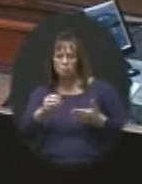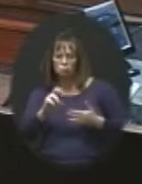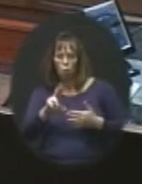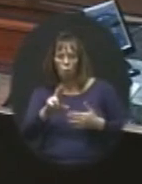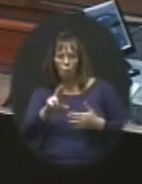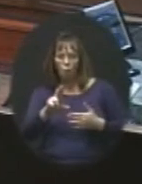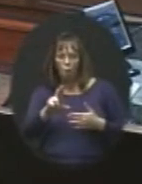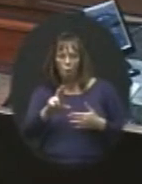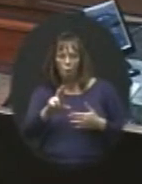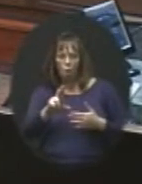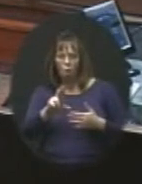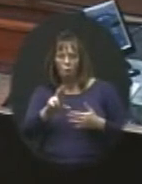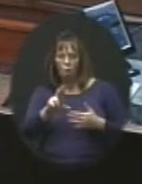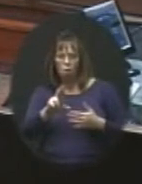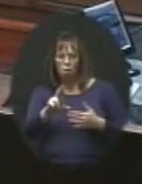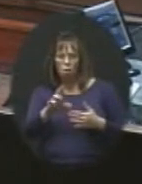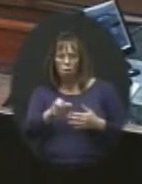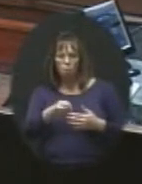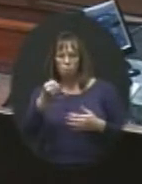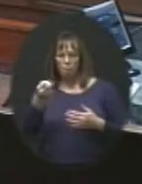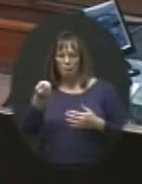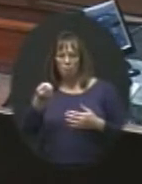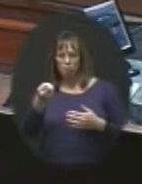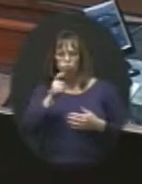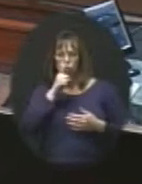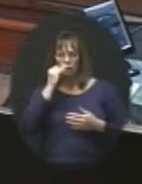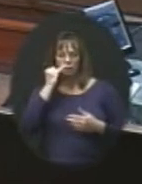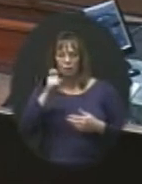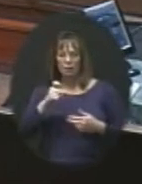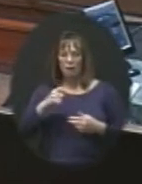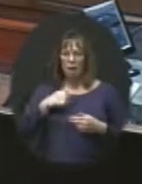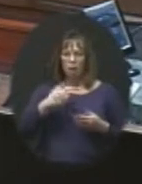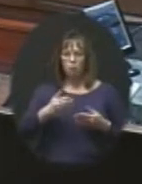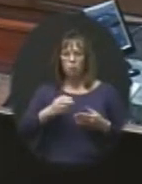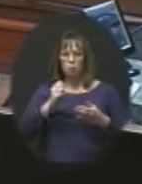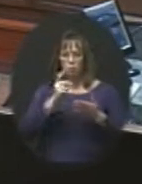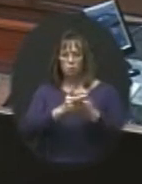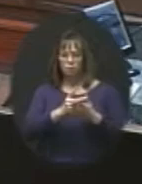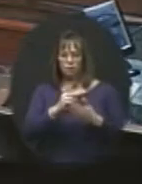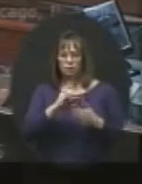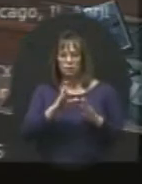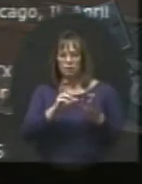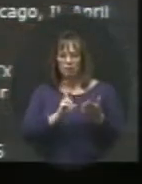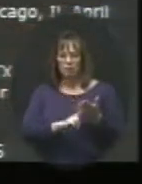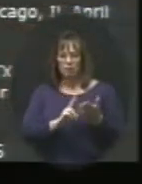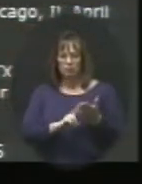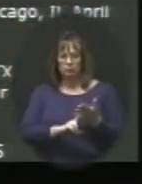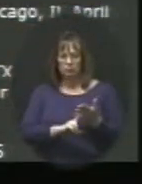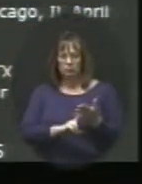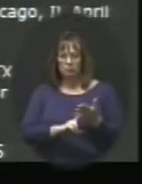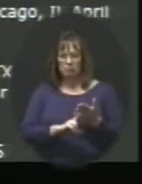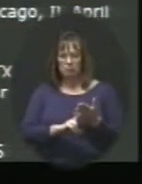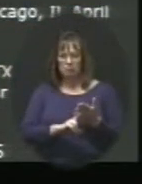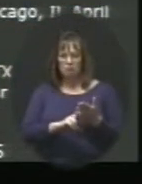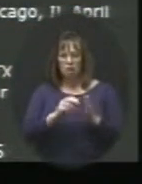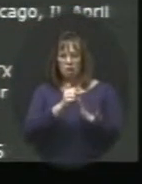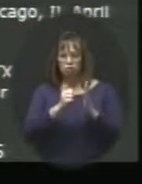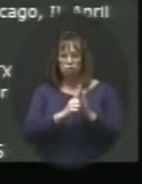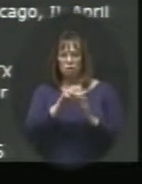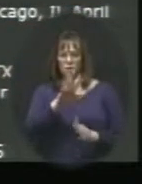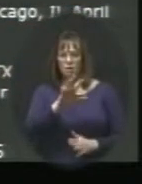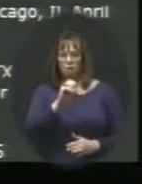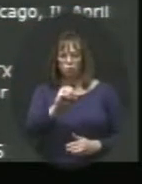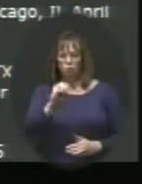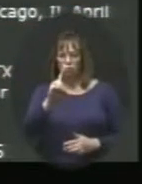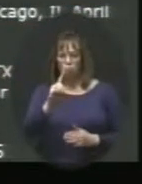pull them out if you need to. Sure. I would move to approve the consent agenda items 5